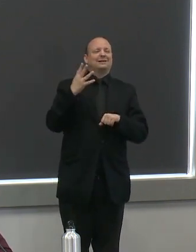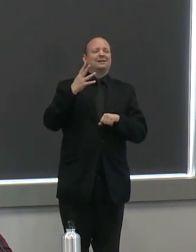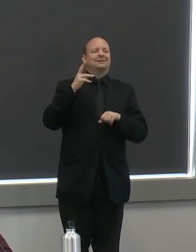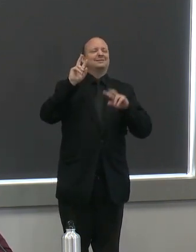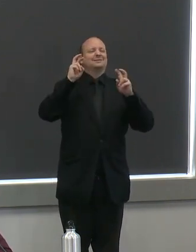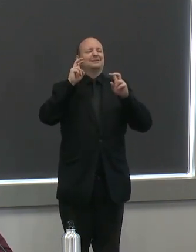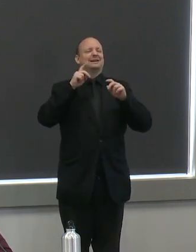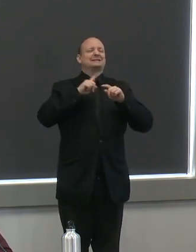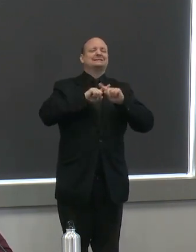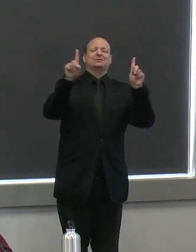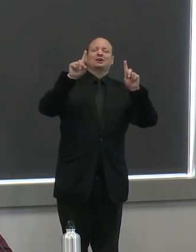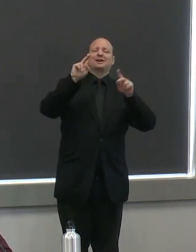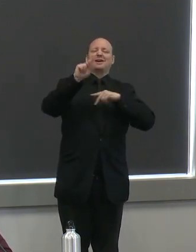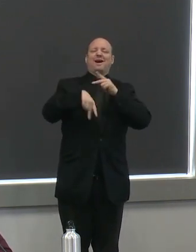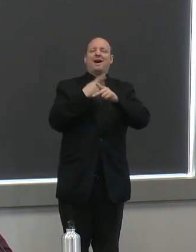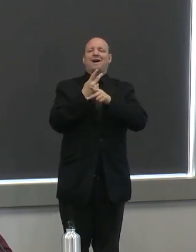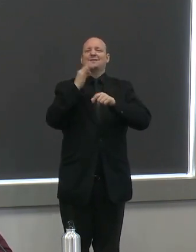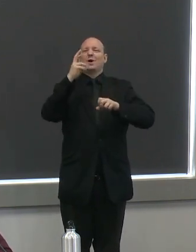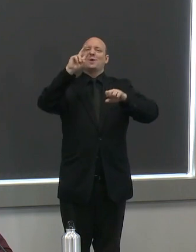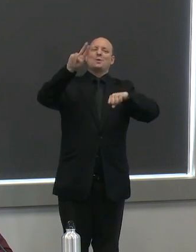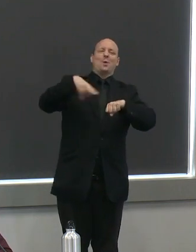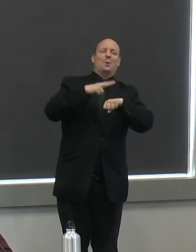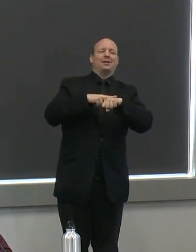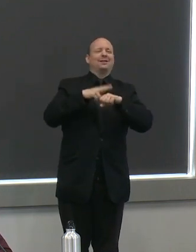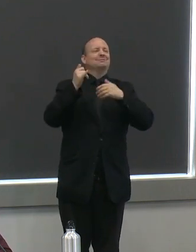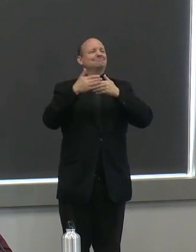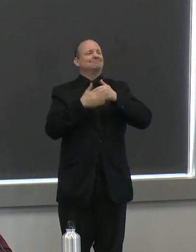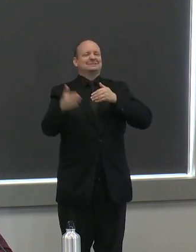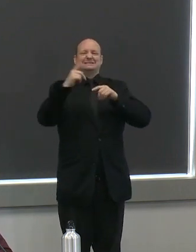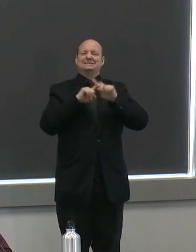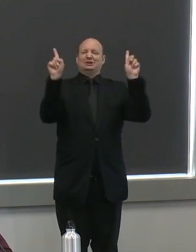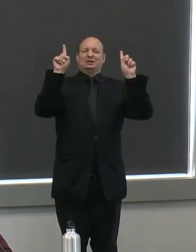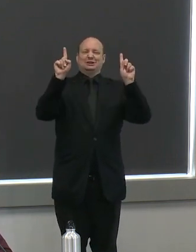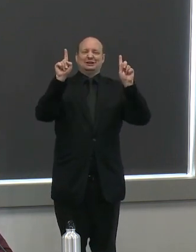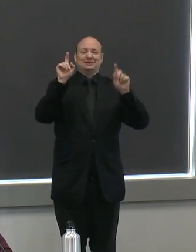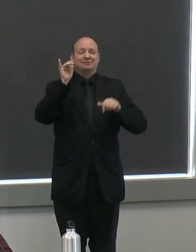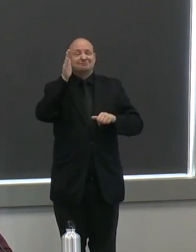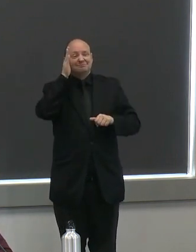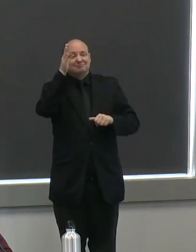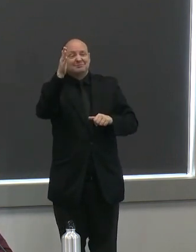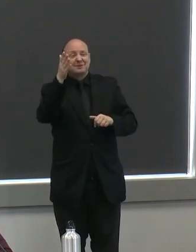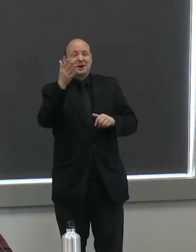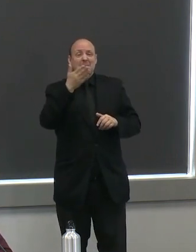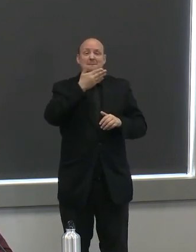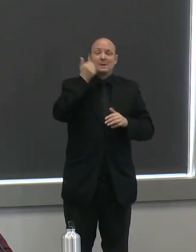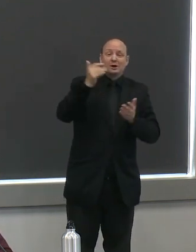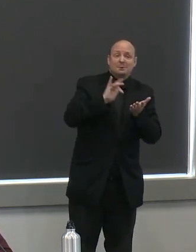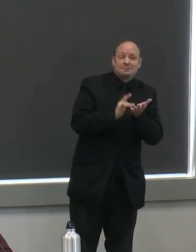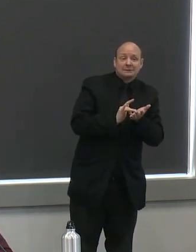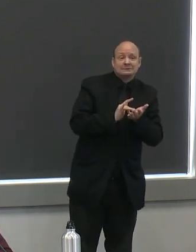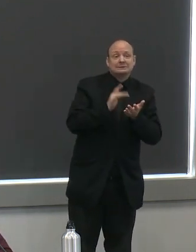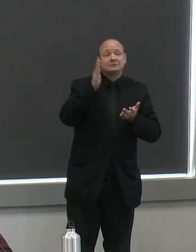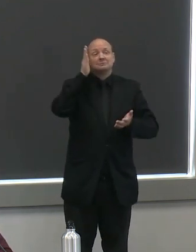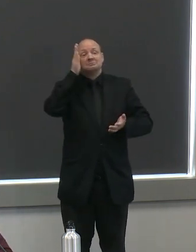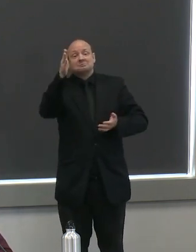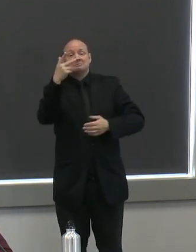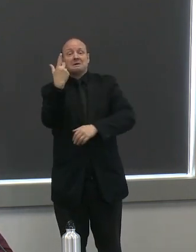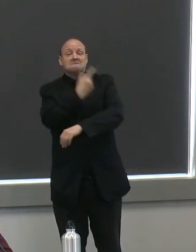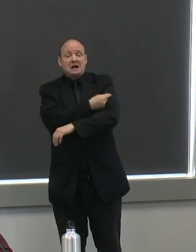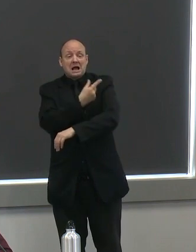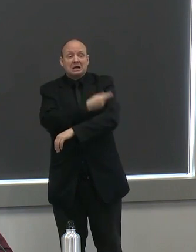and until we have a vaccine or we have medicine we are going to have to be extremely careful